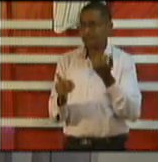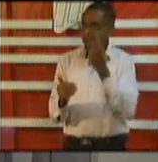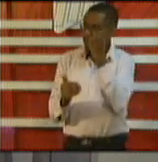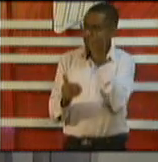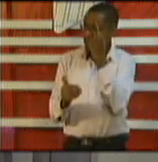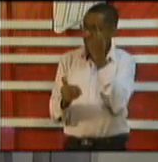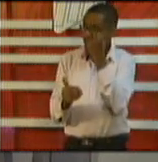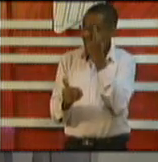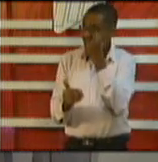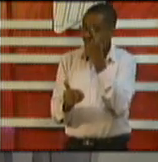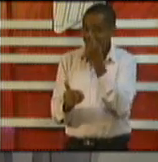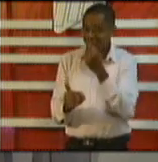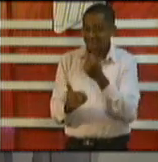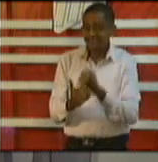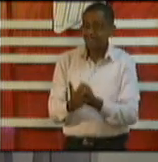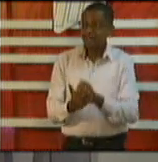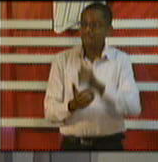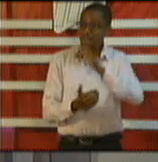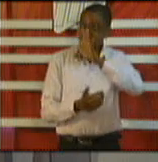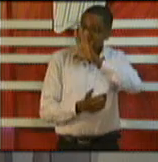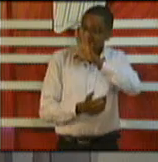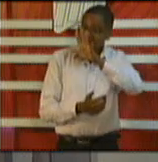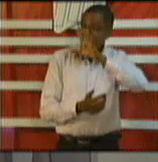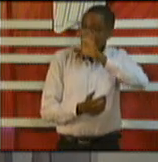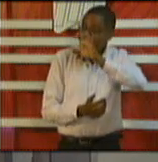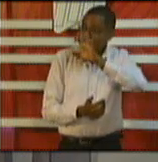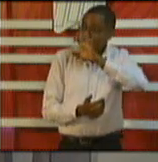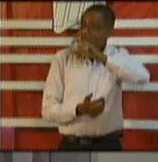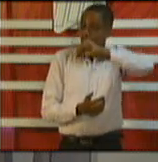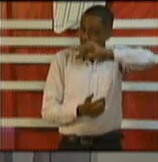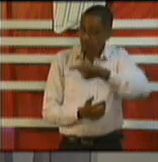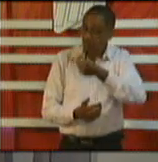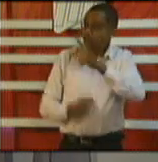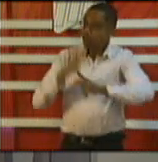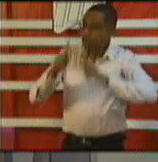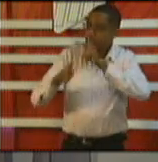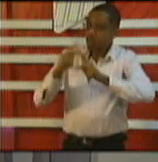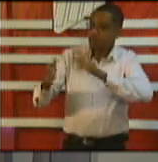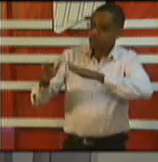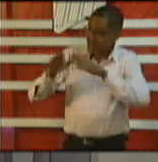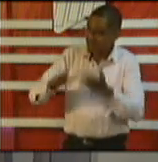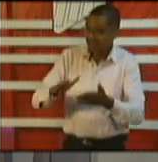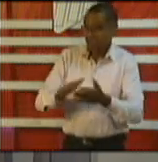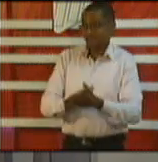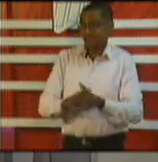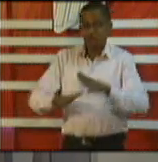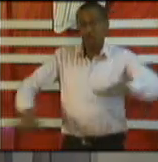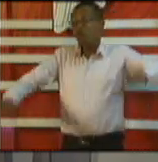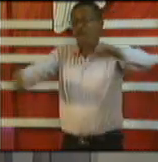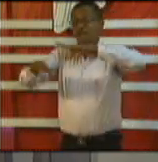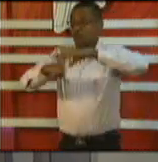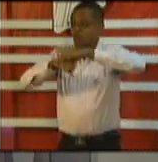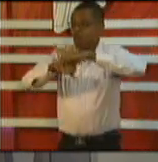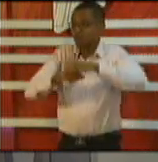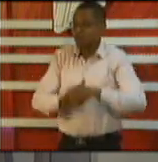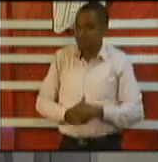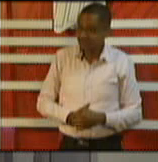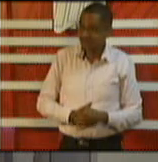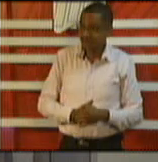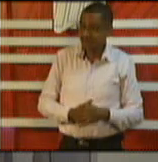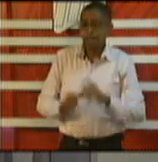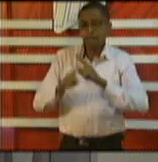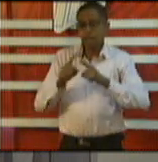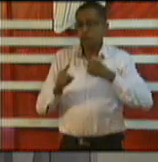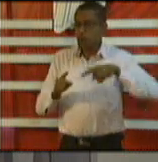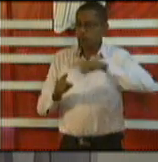500,000 people have died the fact that Trinidad and Tobago has done so well as I said last